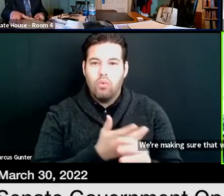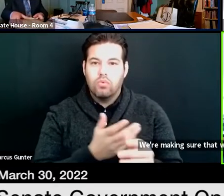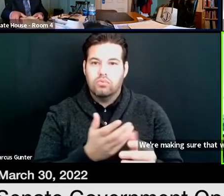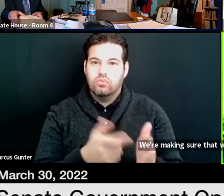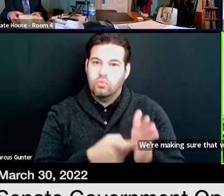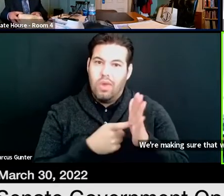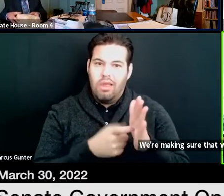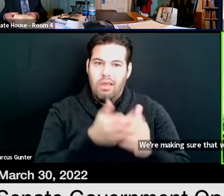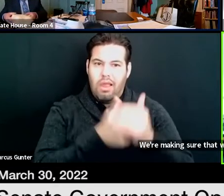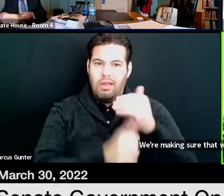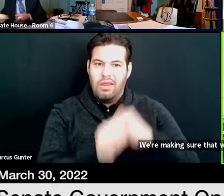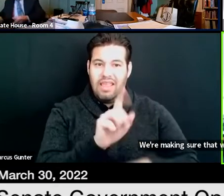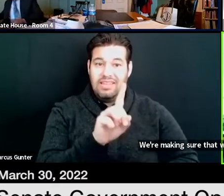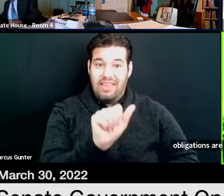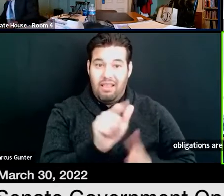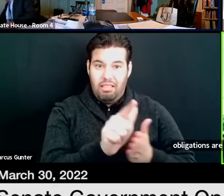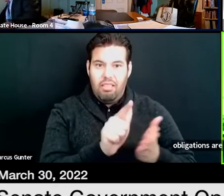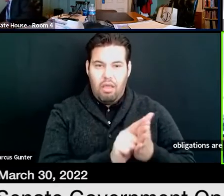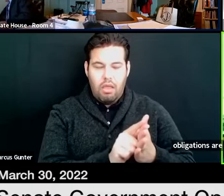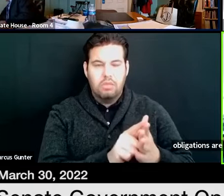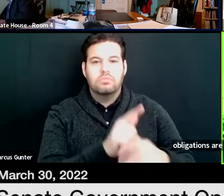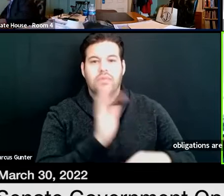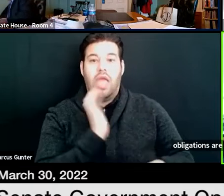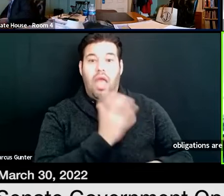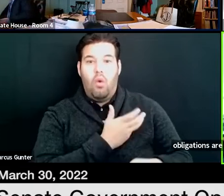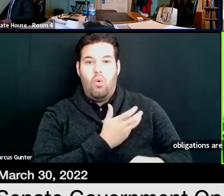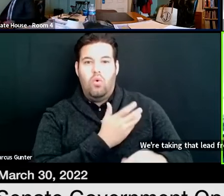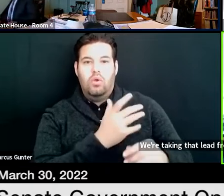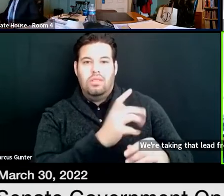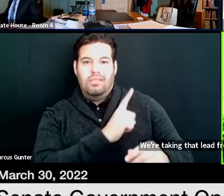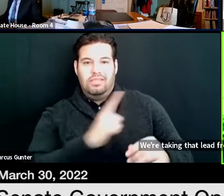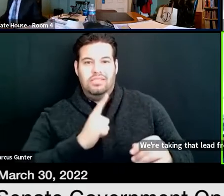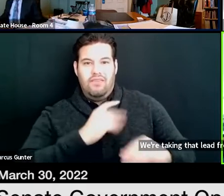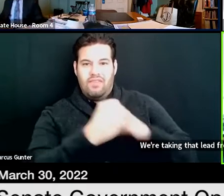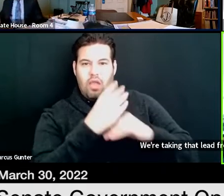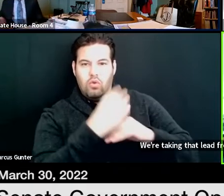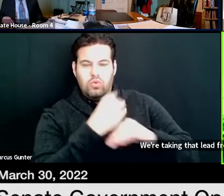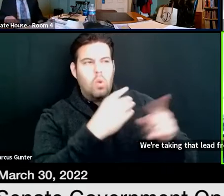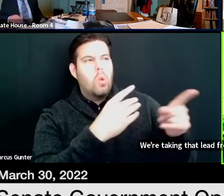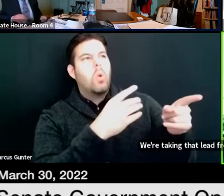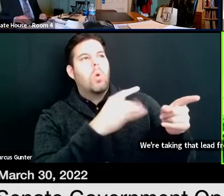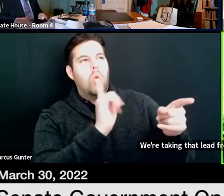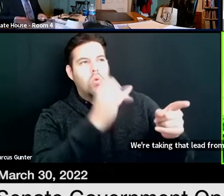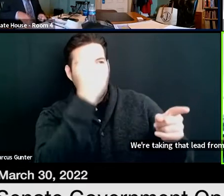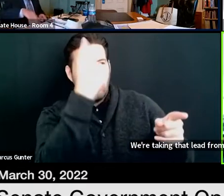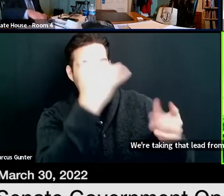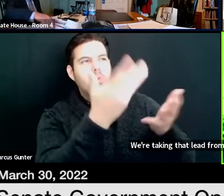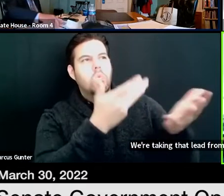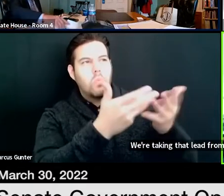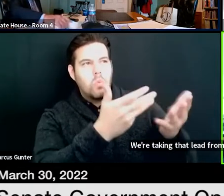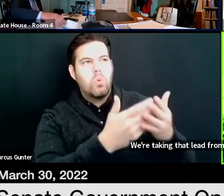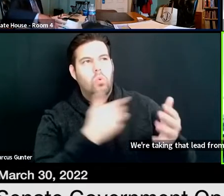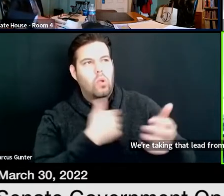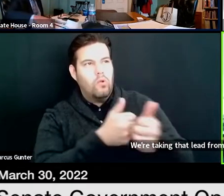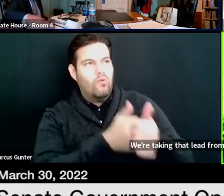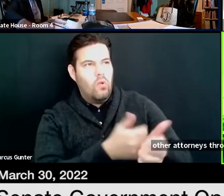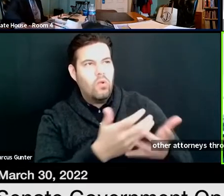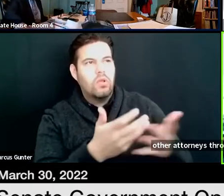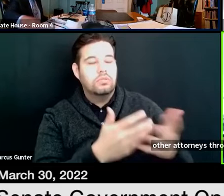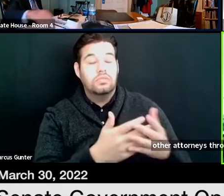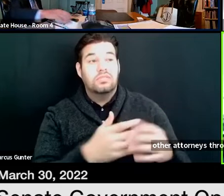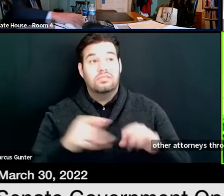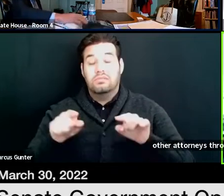We're taking that lead from Legislative Council and the other attorneys throughout the building. We are moving as quickly as the legislative